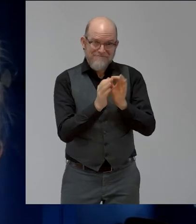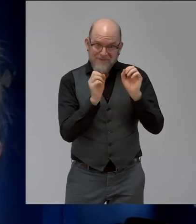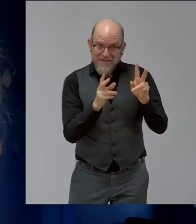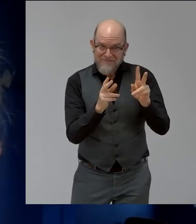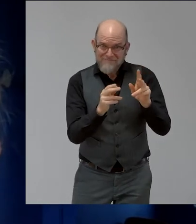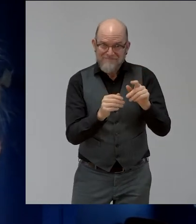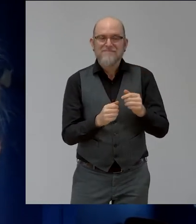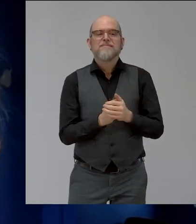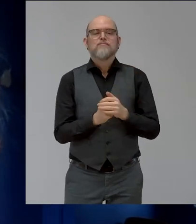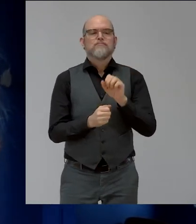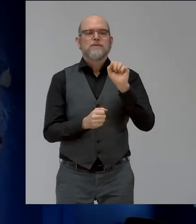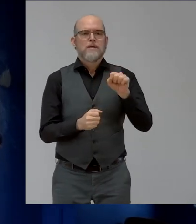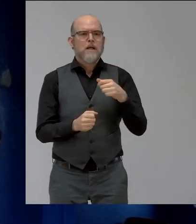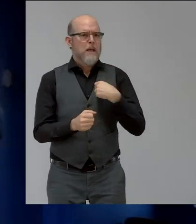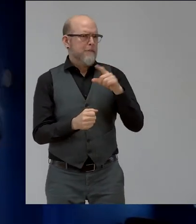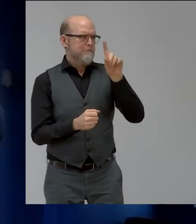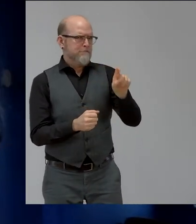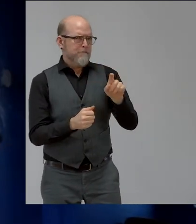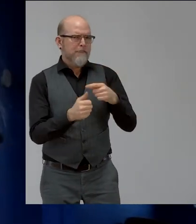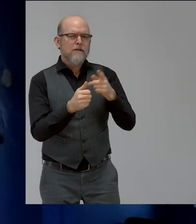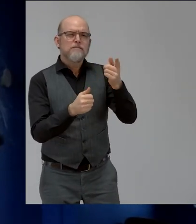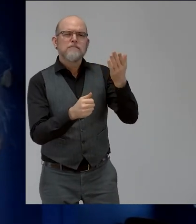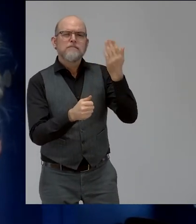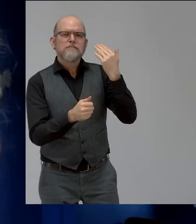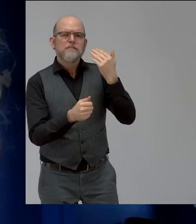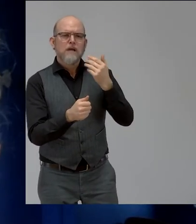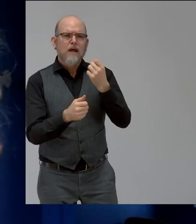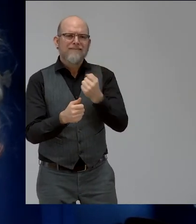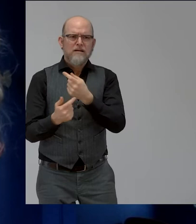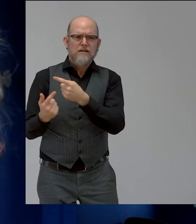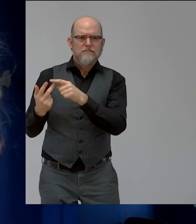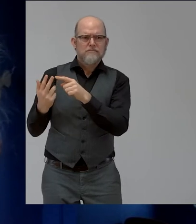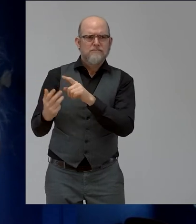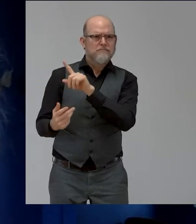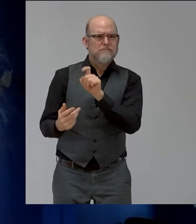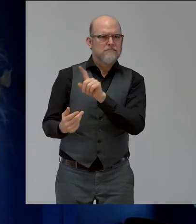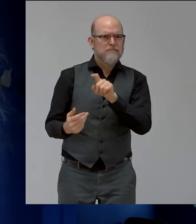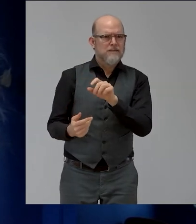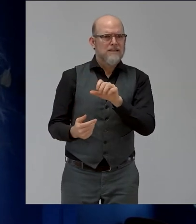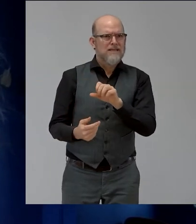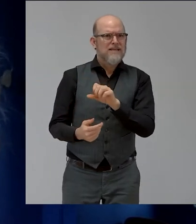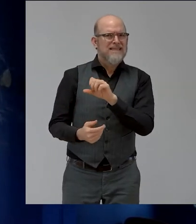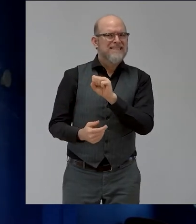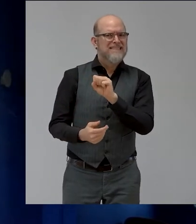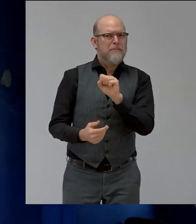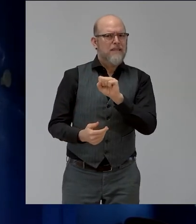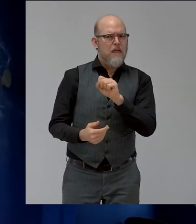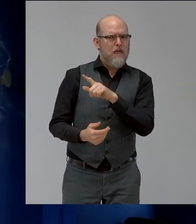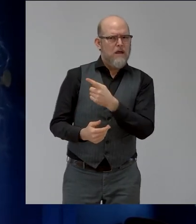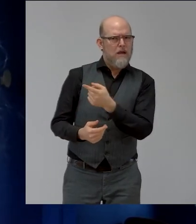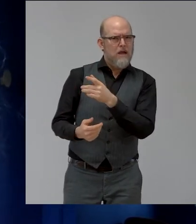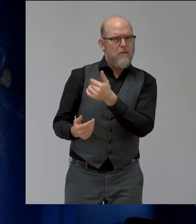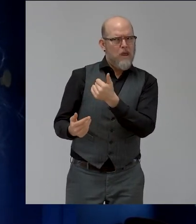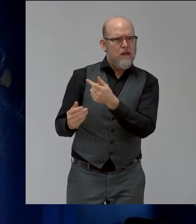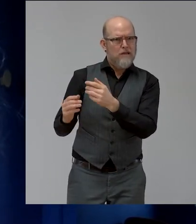can I just ask, have there been any questions that you want me to bring to the panelists from the chat or will I continue on ahead?